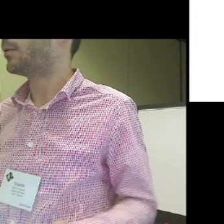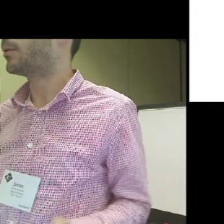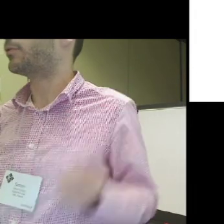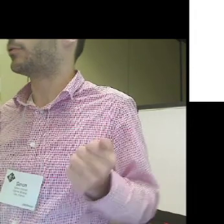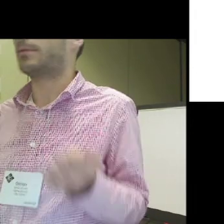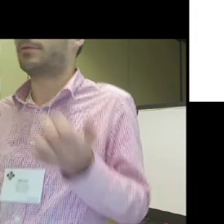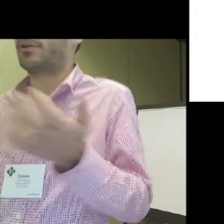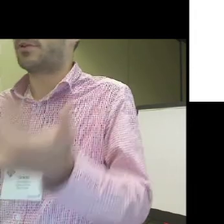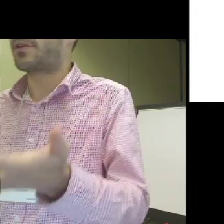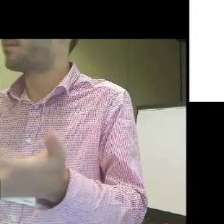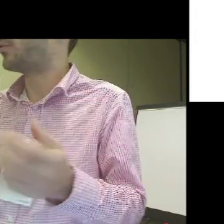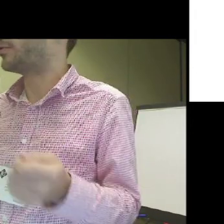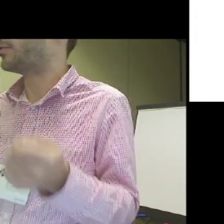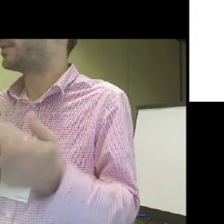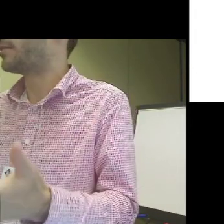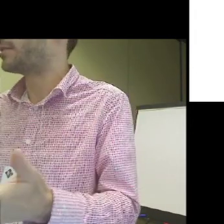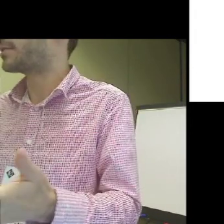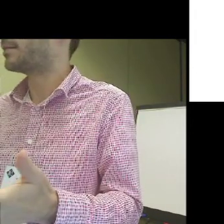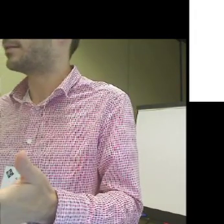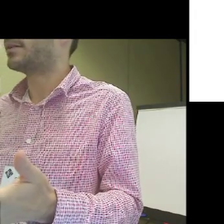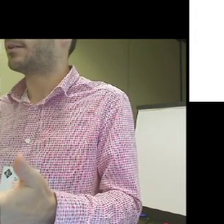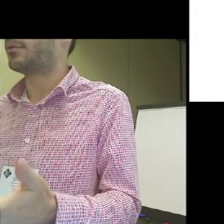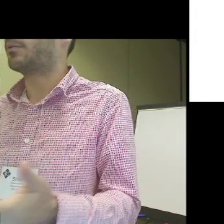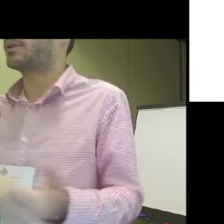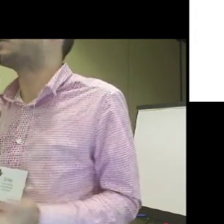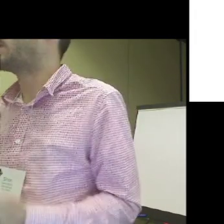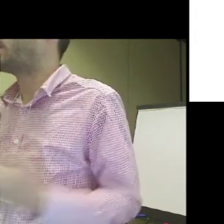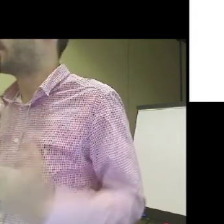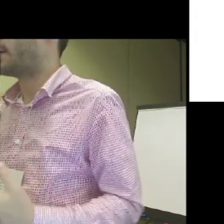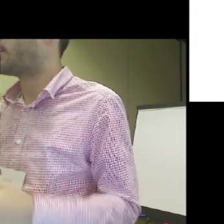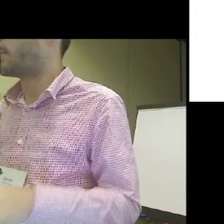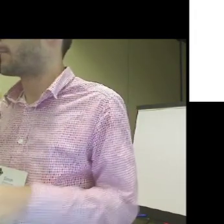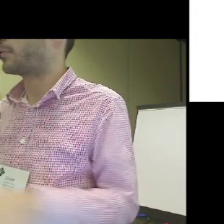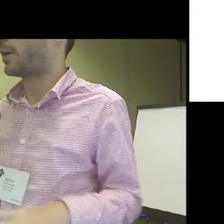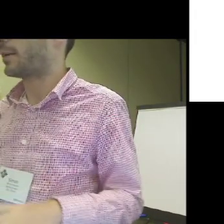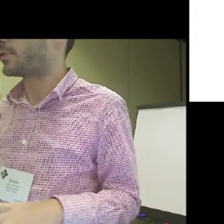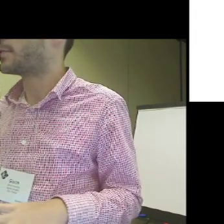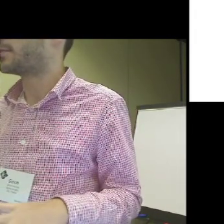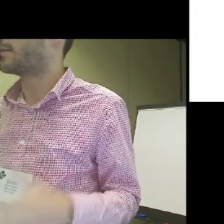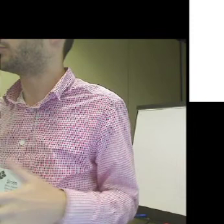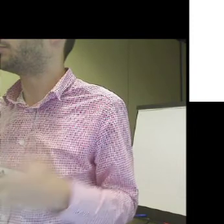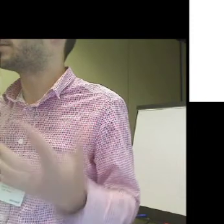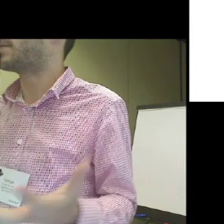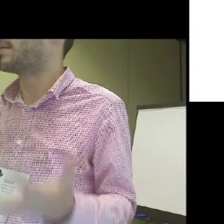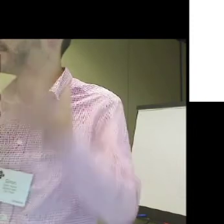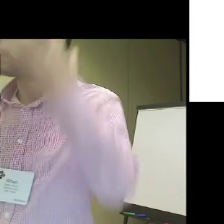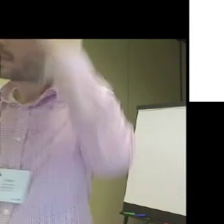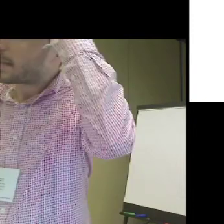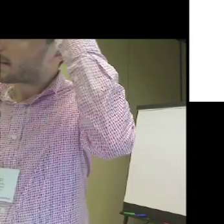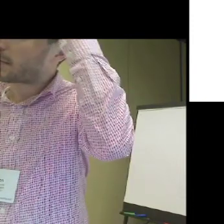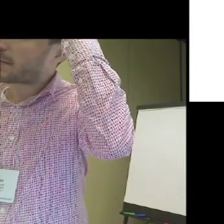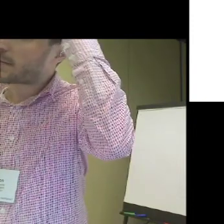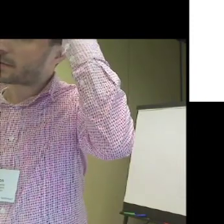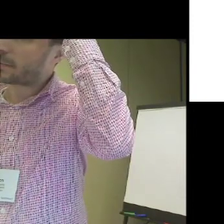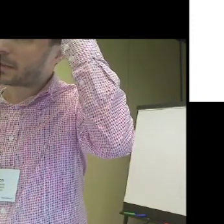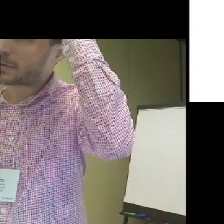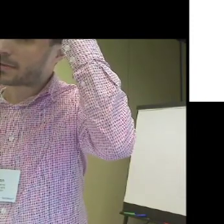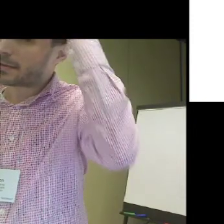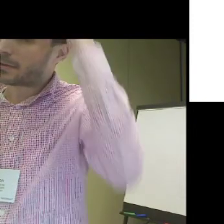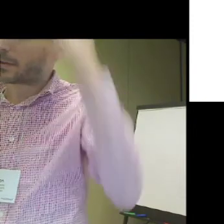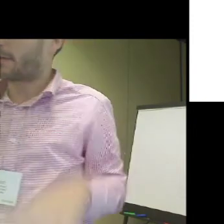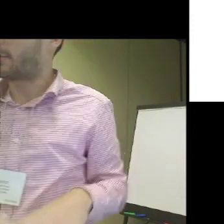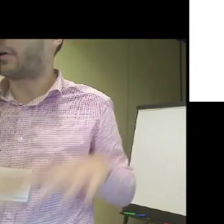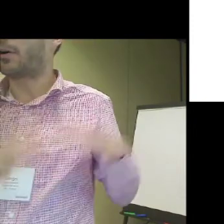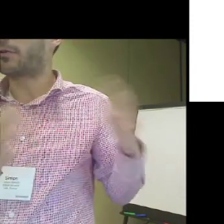We want to touch them. We want to give this. What can we create from scratch that would be accessible? So it's not